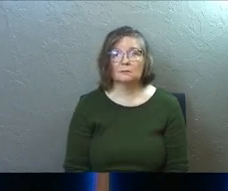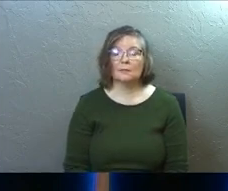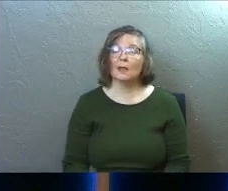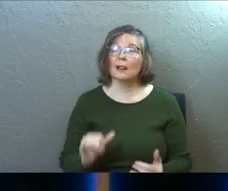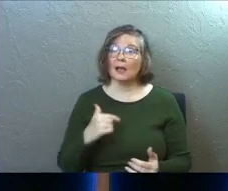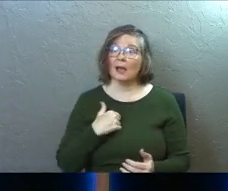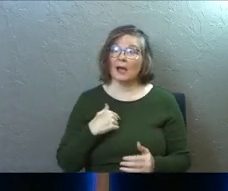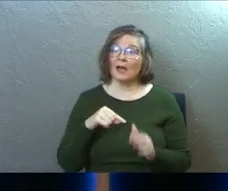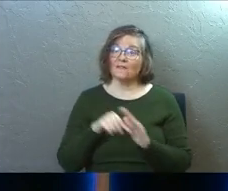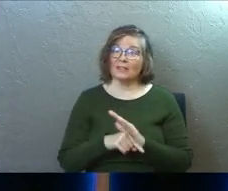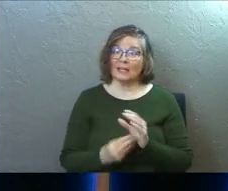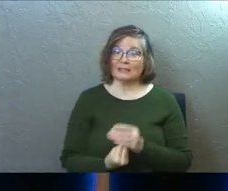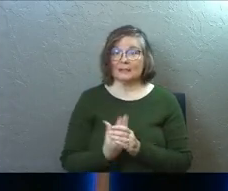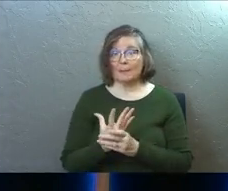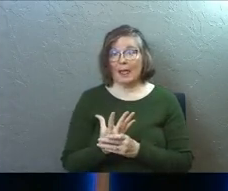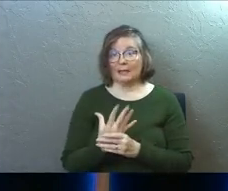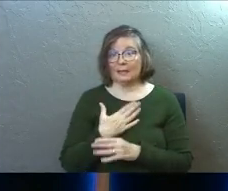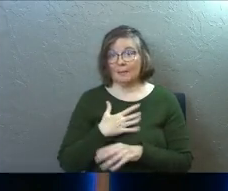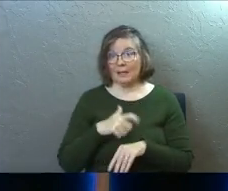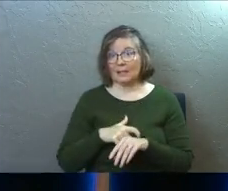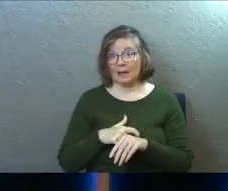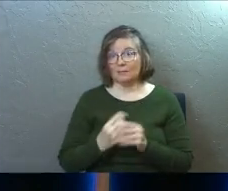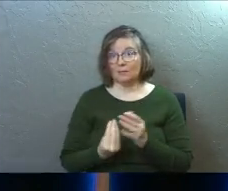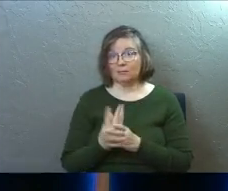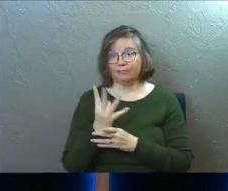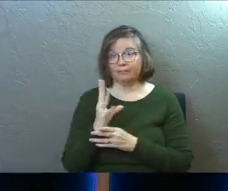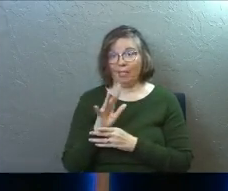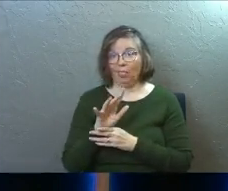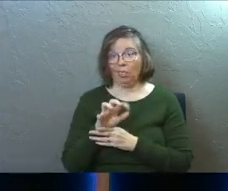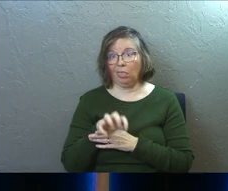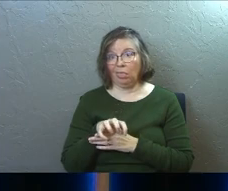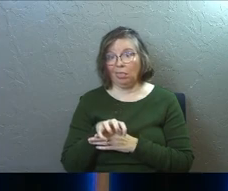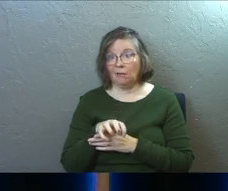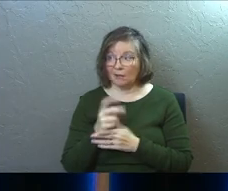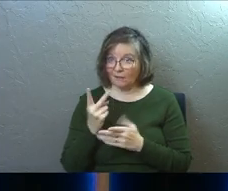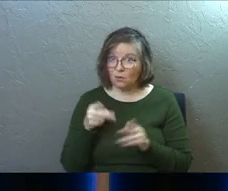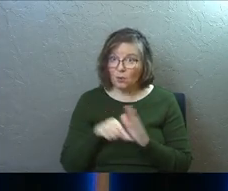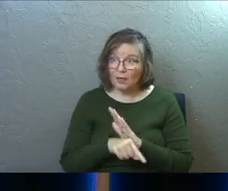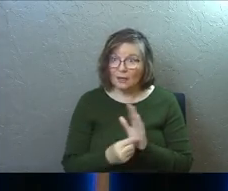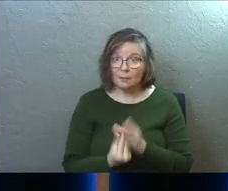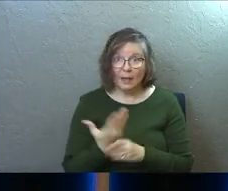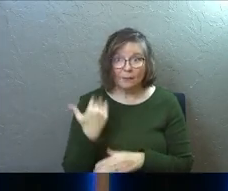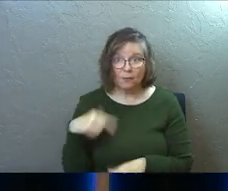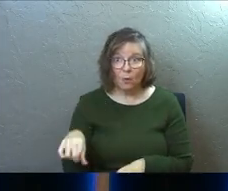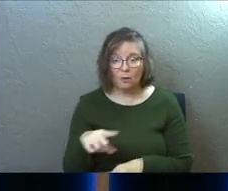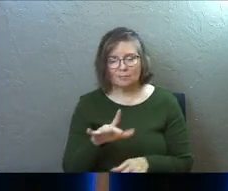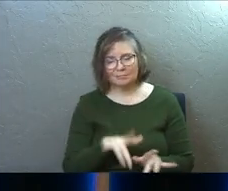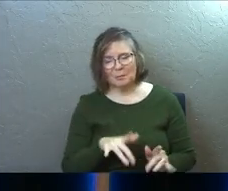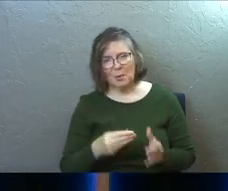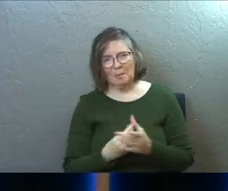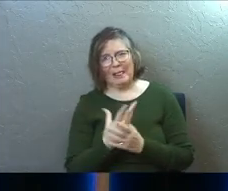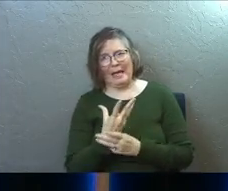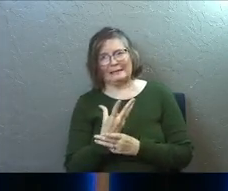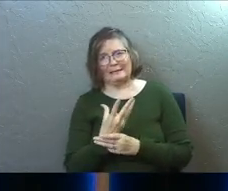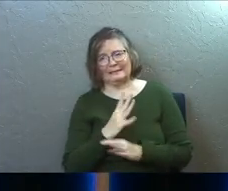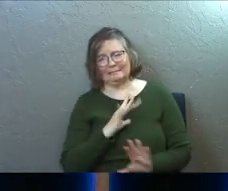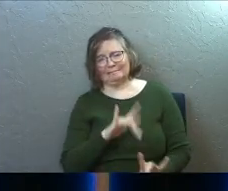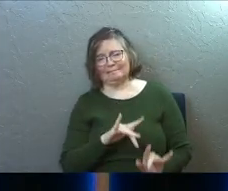Like I've killed some plants in my time. Have you killed plants before? Poor plants, right?